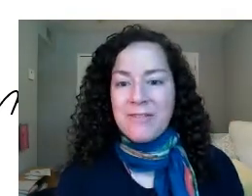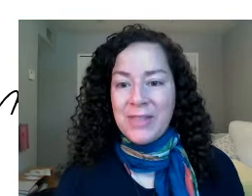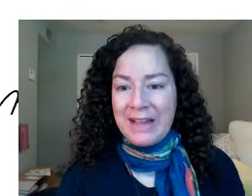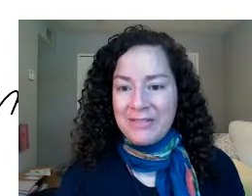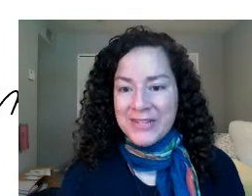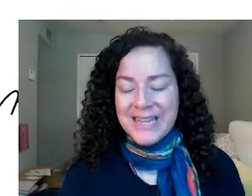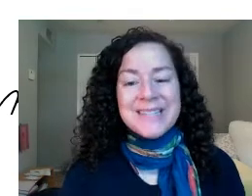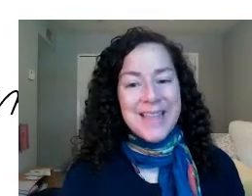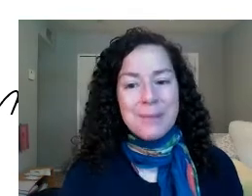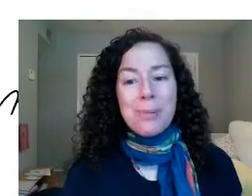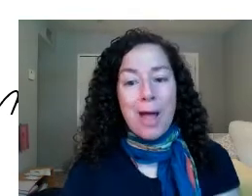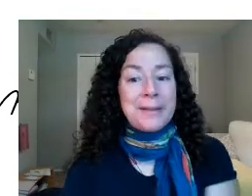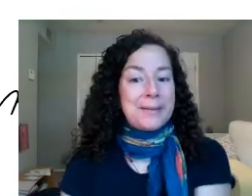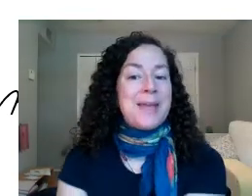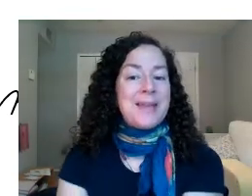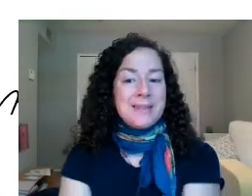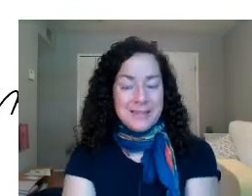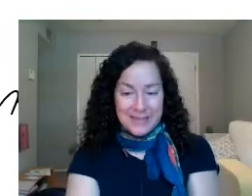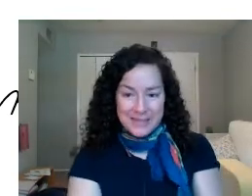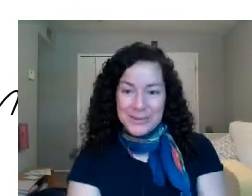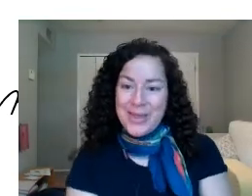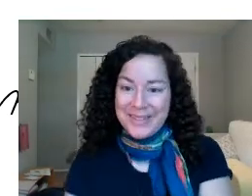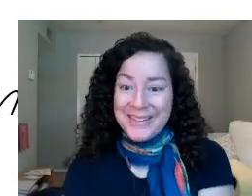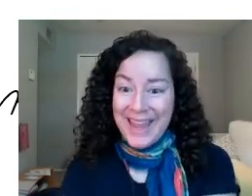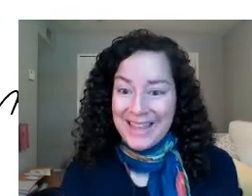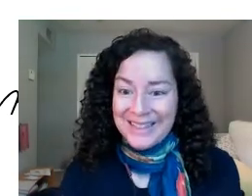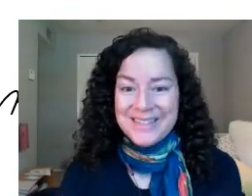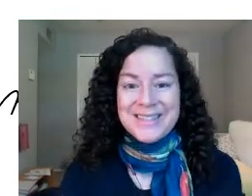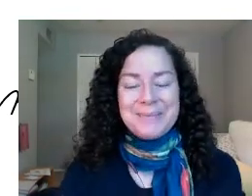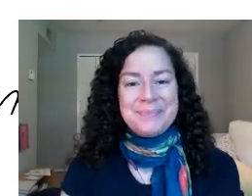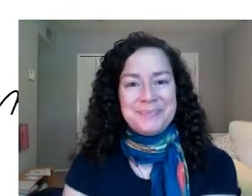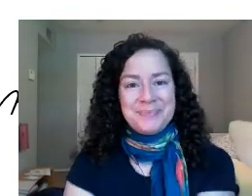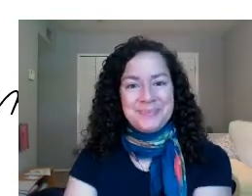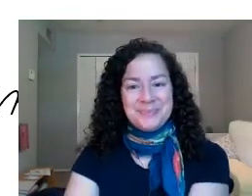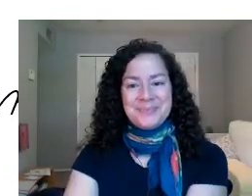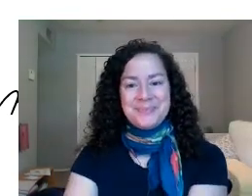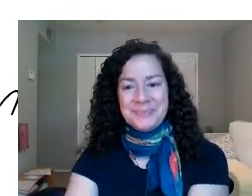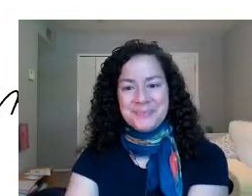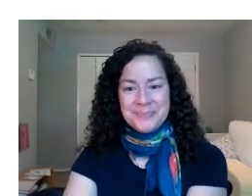what we have left is that blossom end, and so that's the calyx.